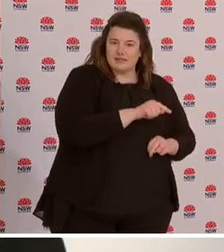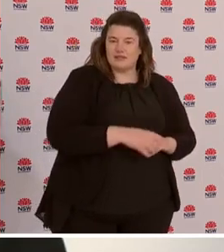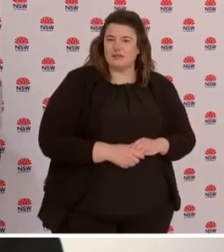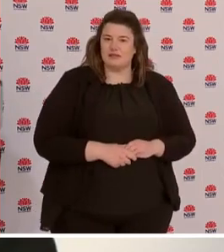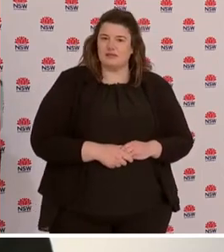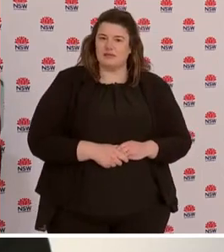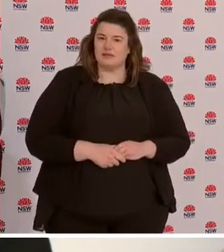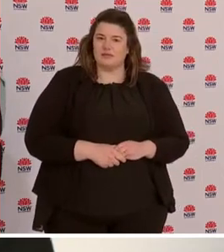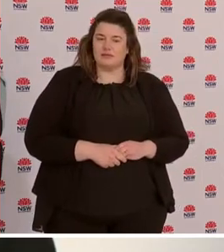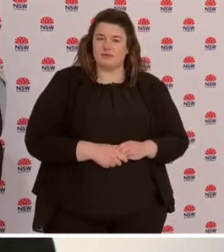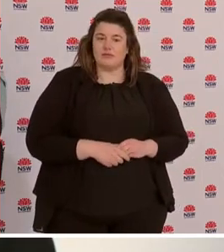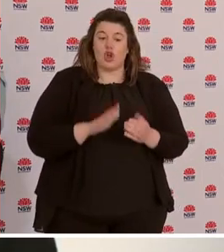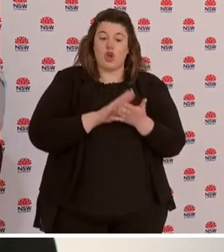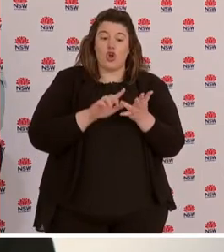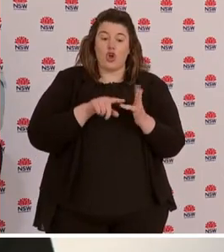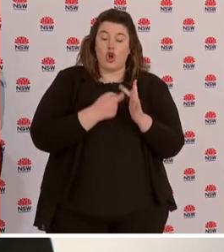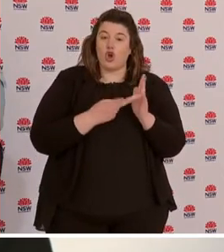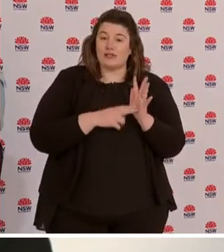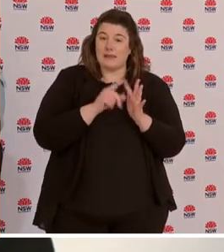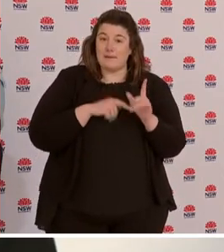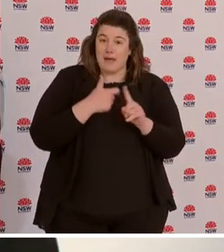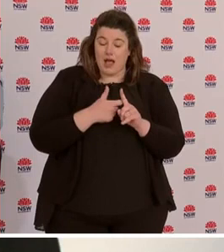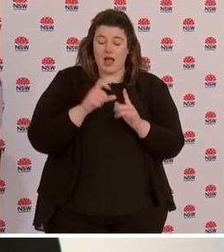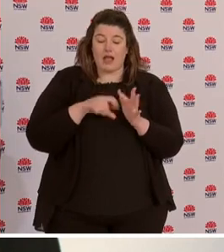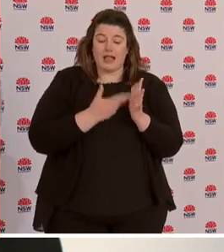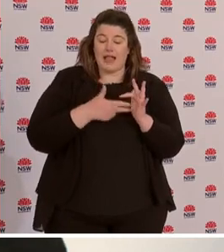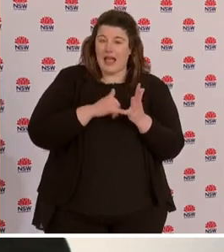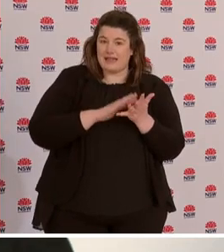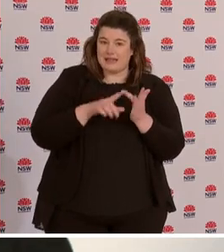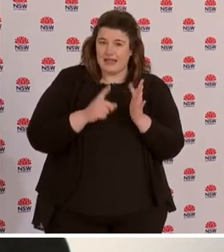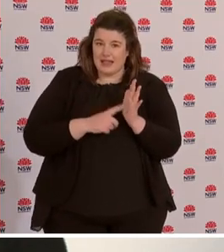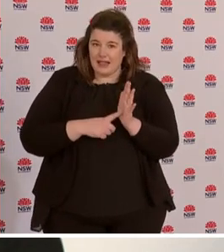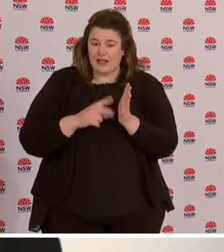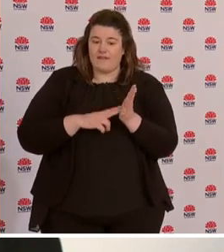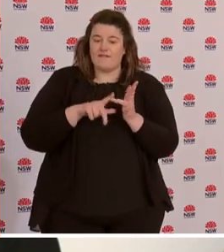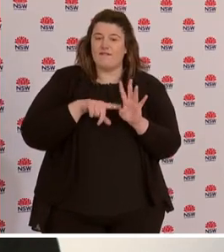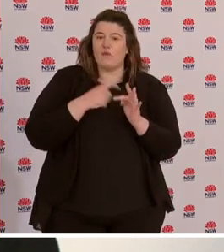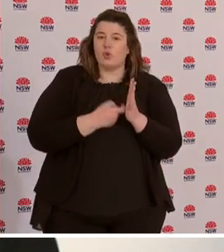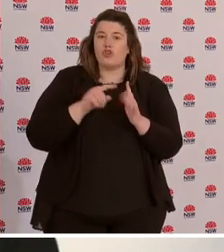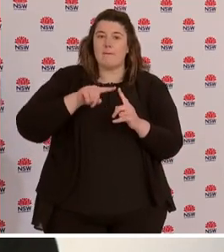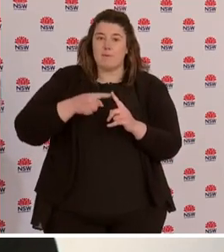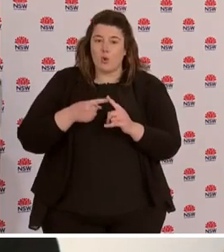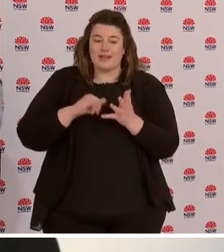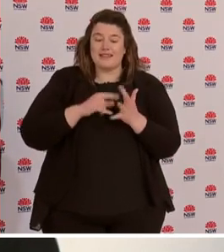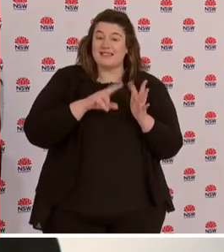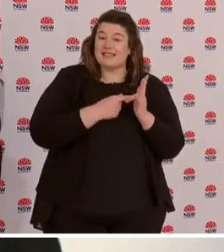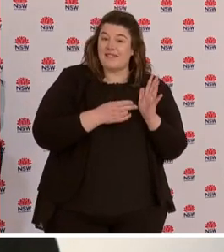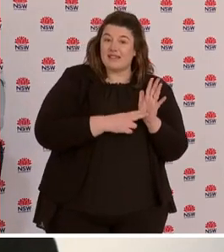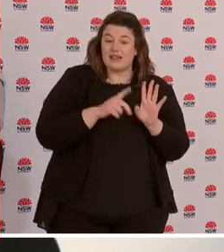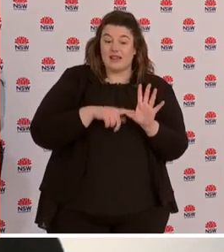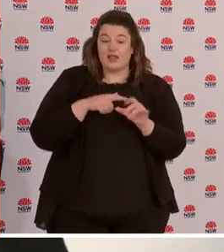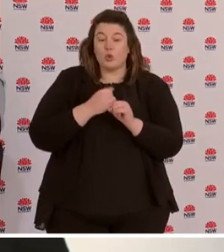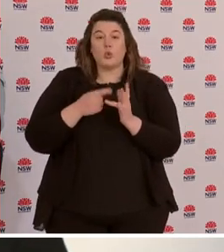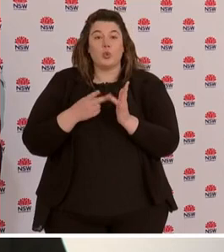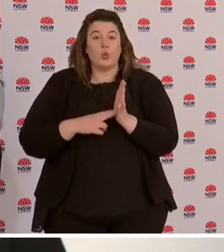particularly Hoxton Park, Carnes Hill, Voyager Point, Canterbury Bankstown, Sefton, Yaguna, Chester Hill and